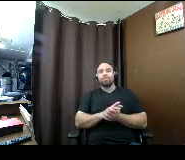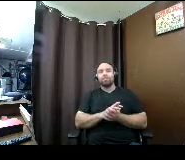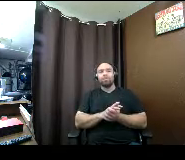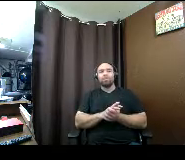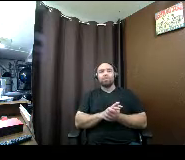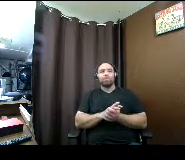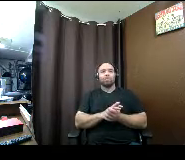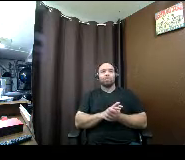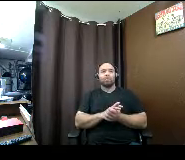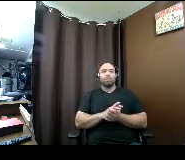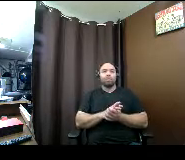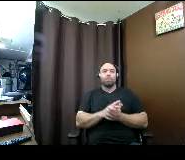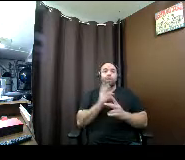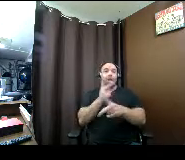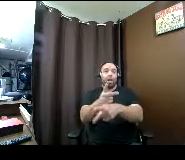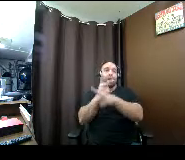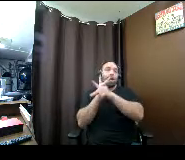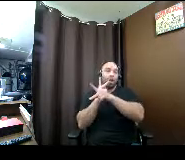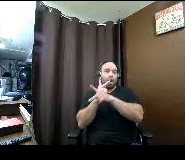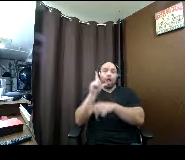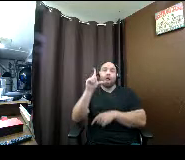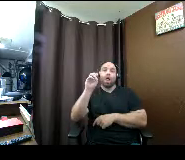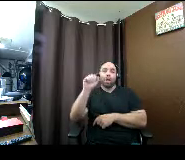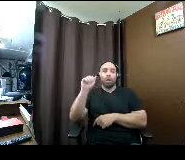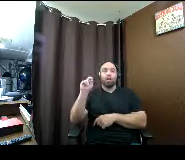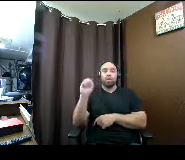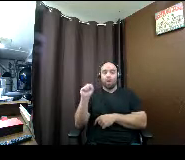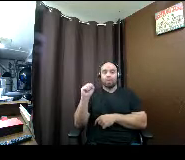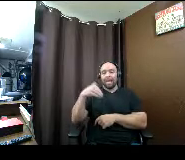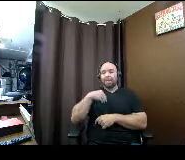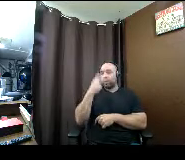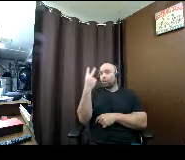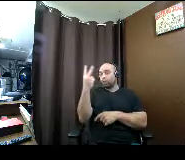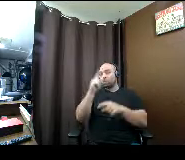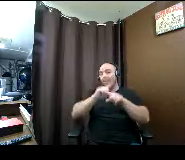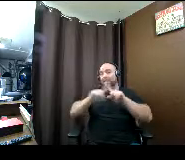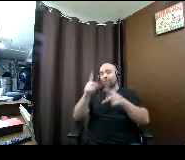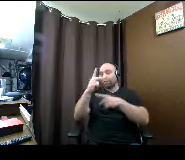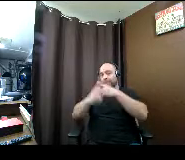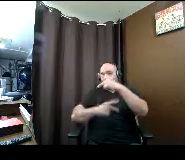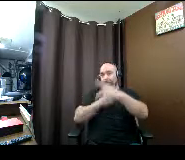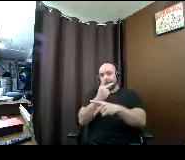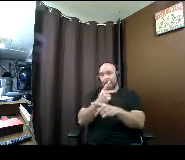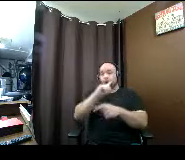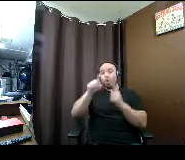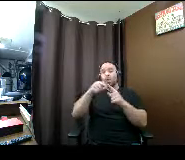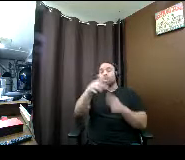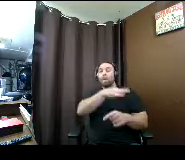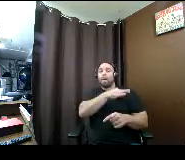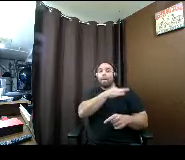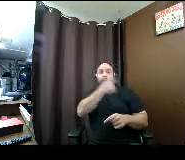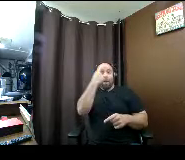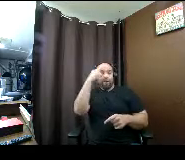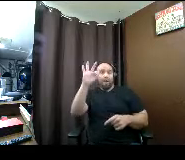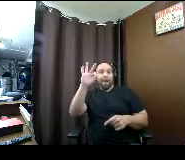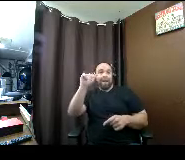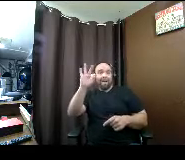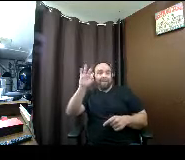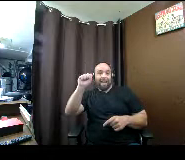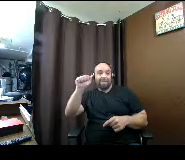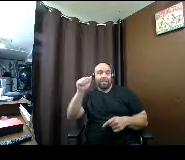loans i know this is the hard part but there's two different types of loans when you apply for the phospa that could be offered to you